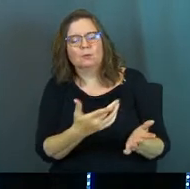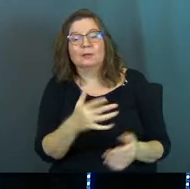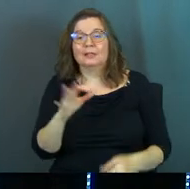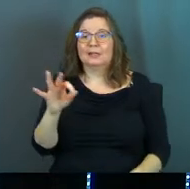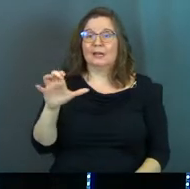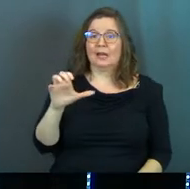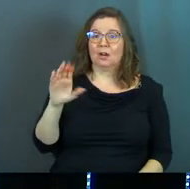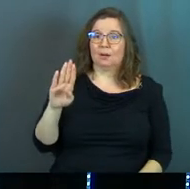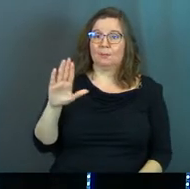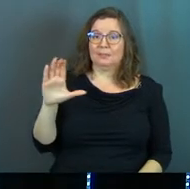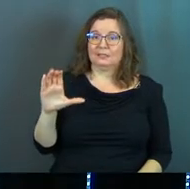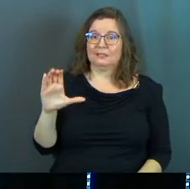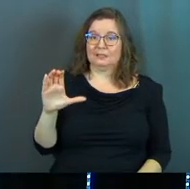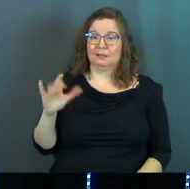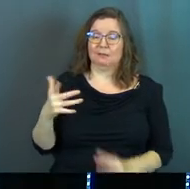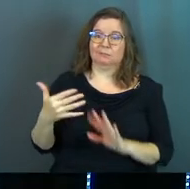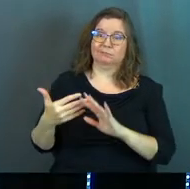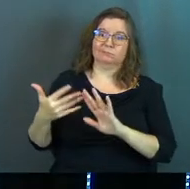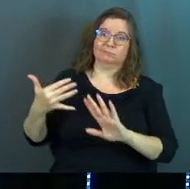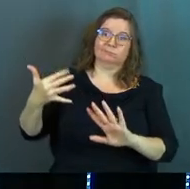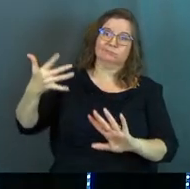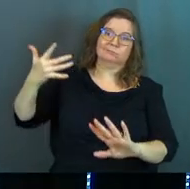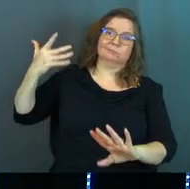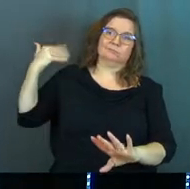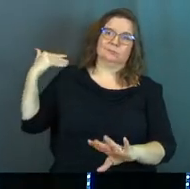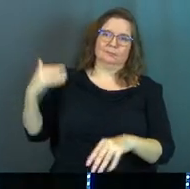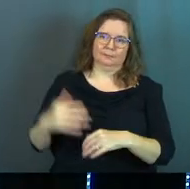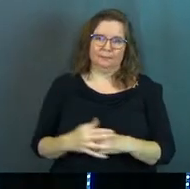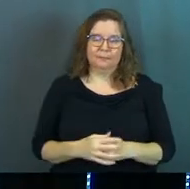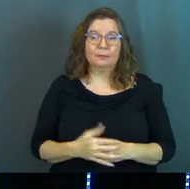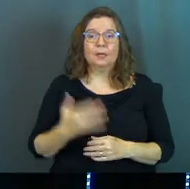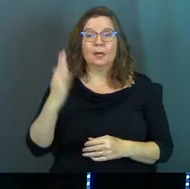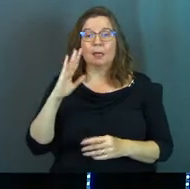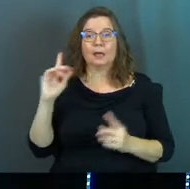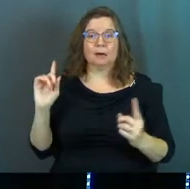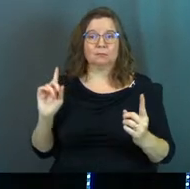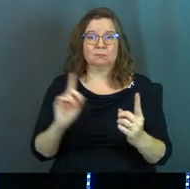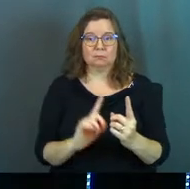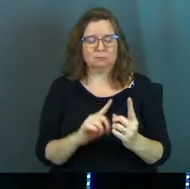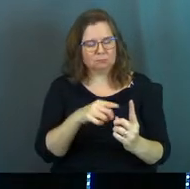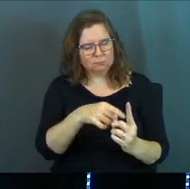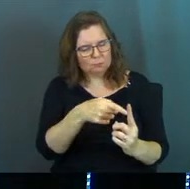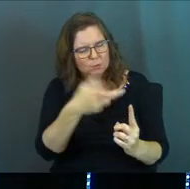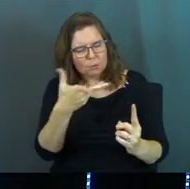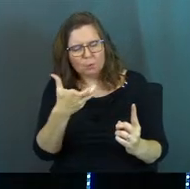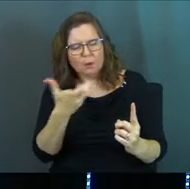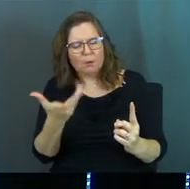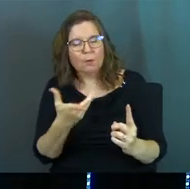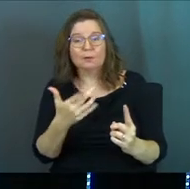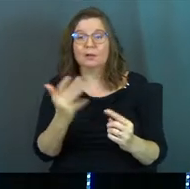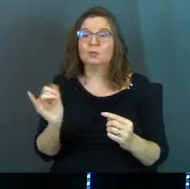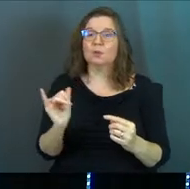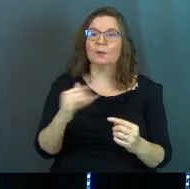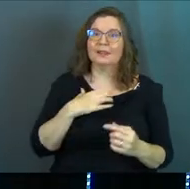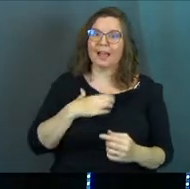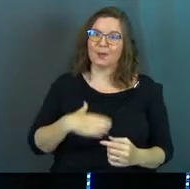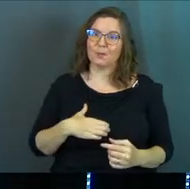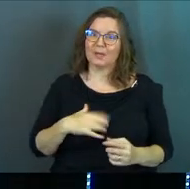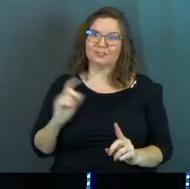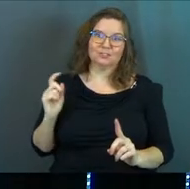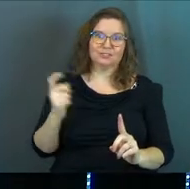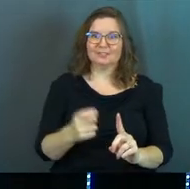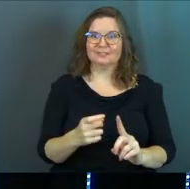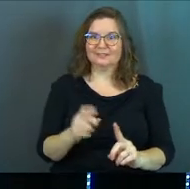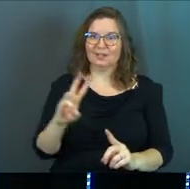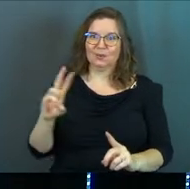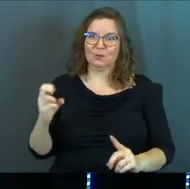in 900 BC, quite a long time ago. And God goes to him and says, What do you want? It's almost like wish fulfillment, right?